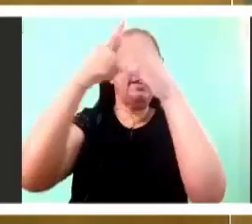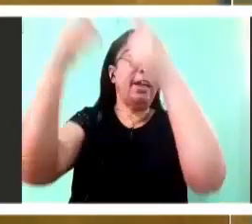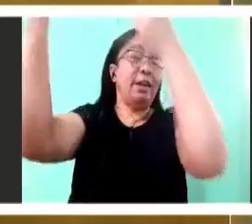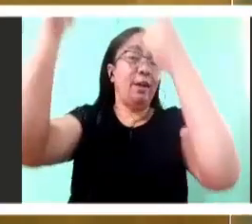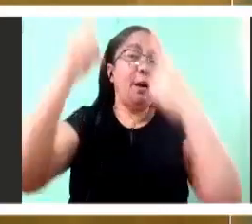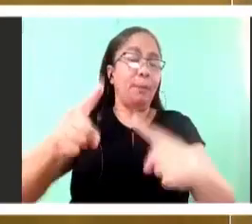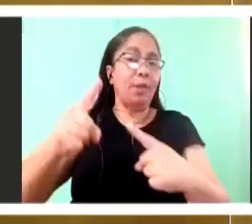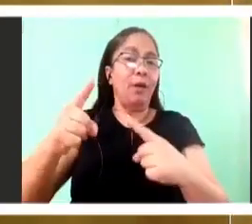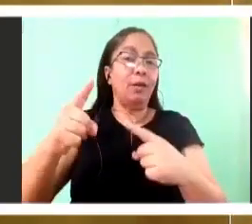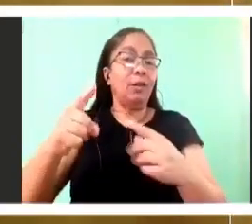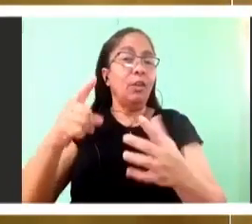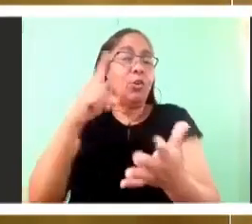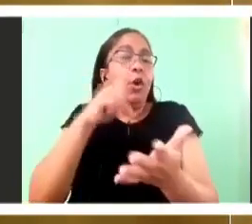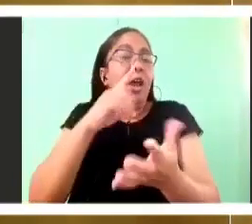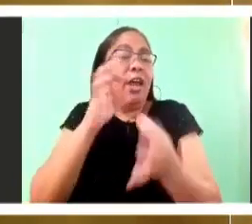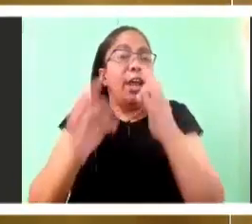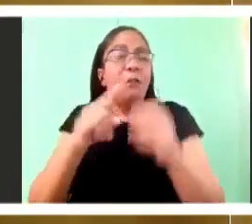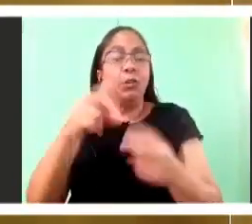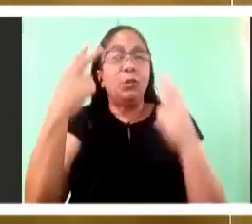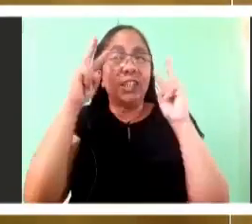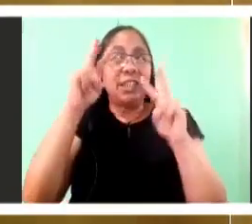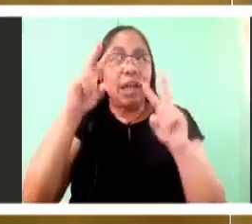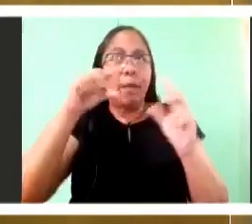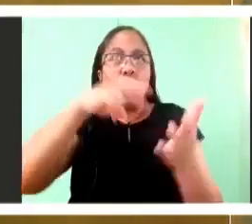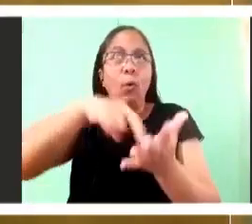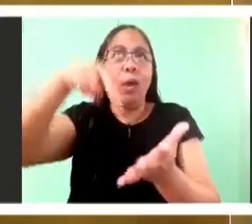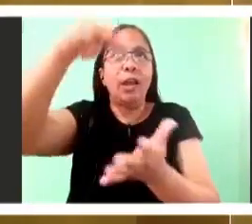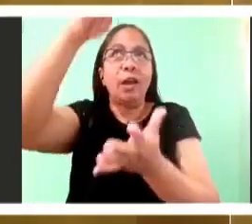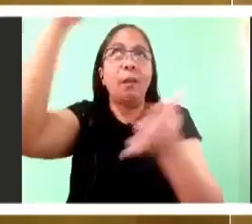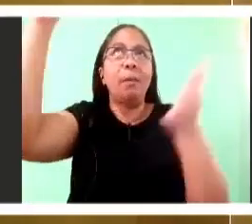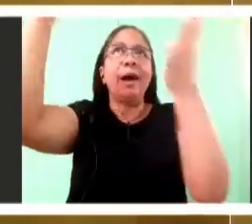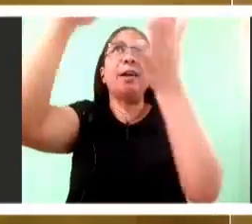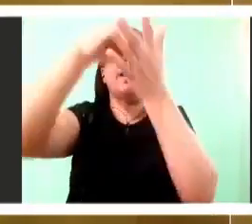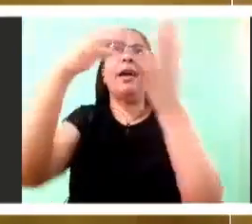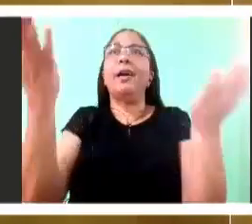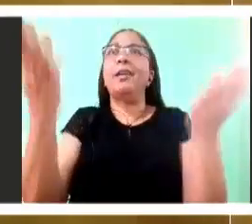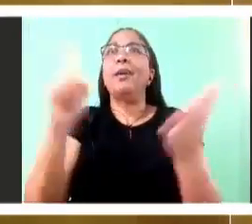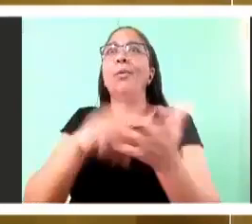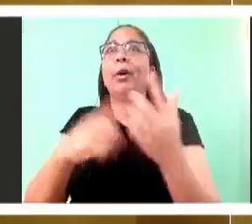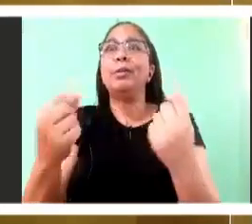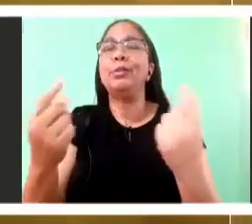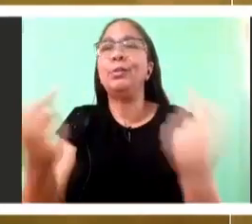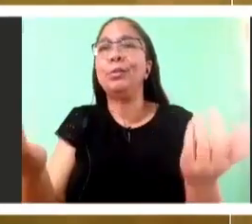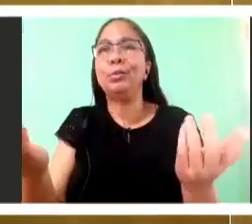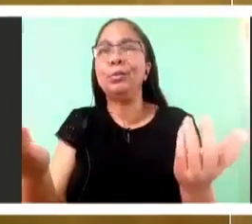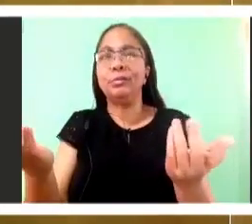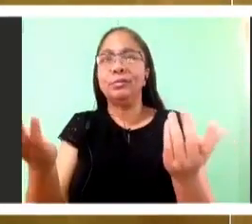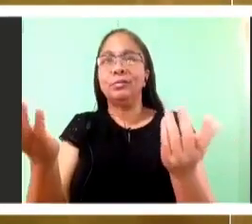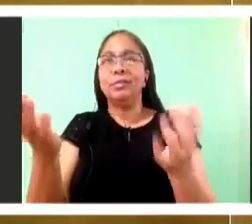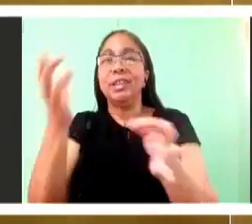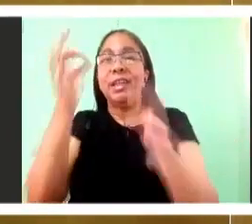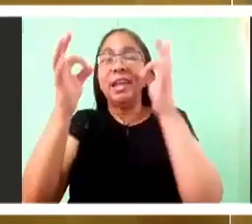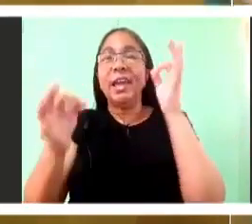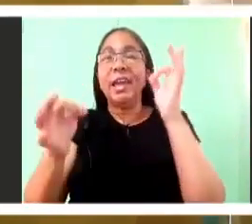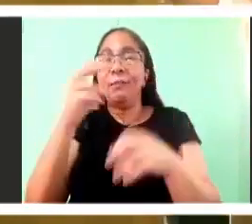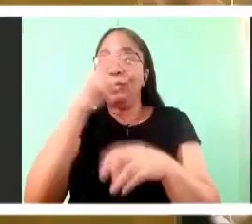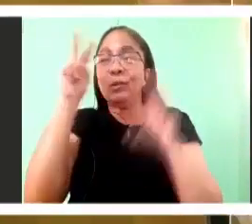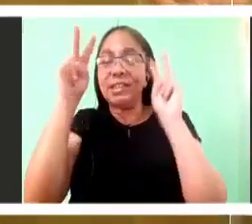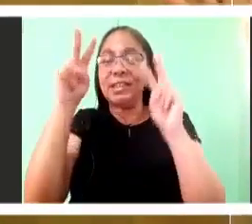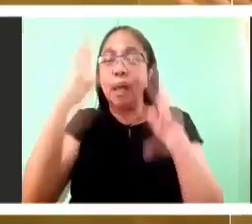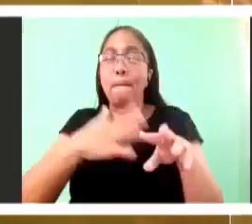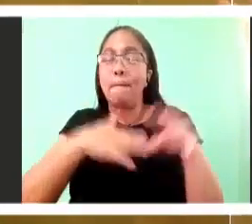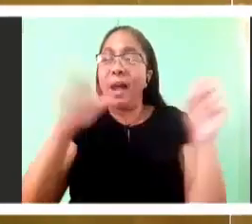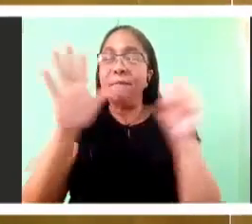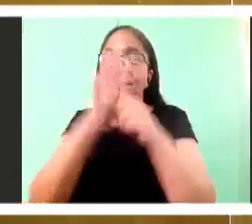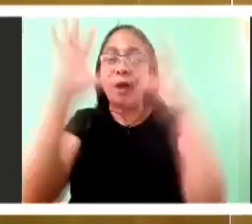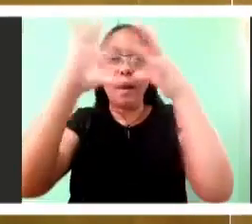who I am? Not just as man, but as God. What if you were to see that full mystery laid before you?